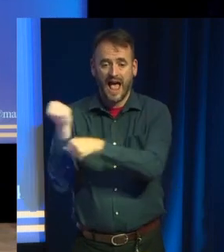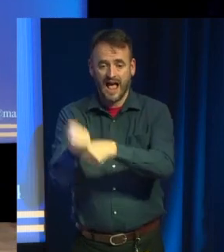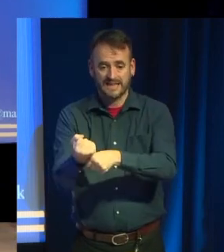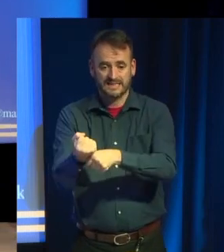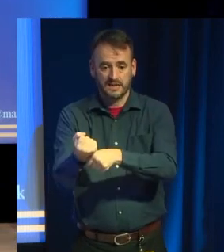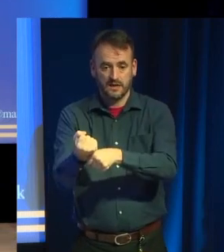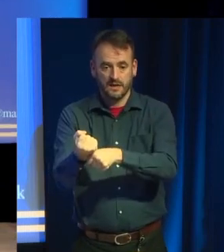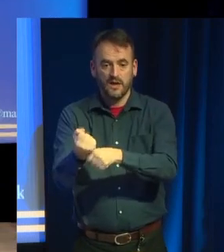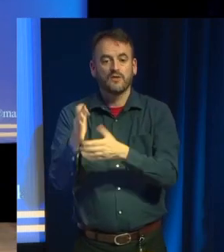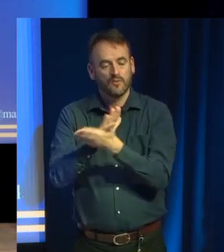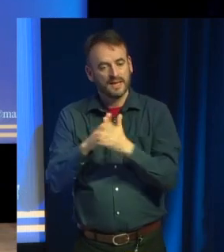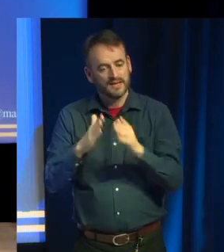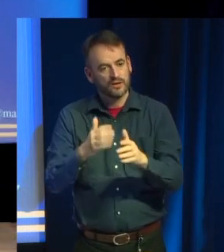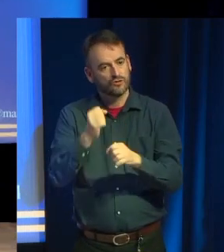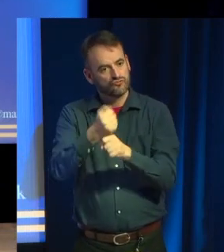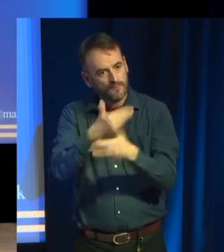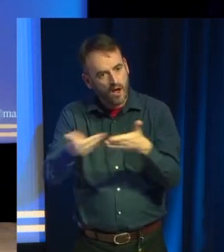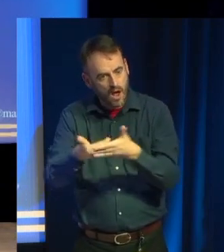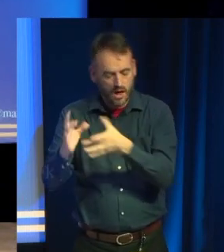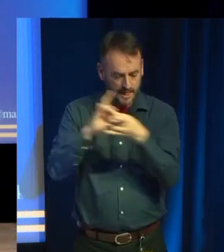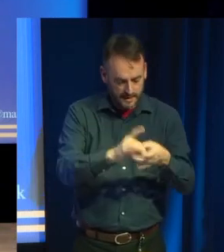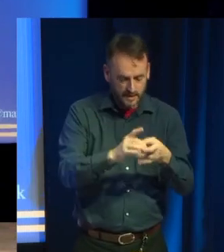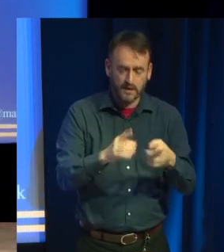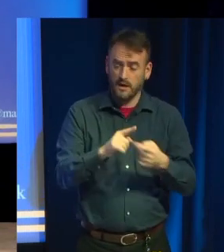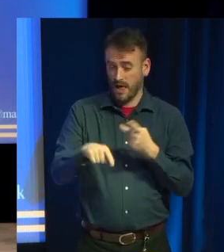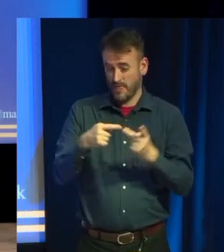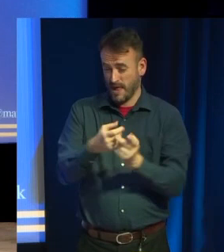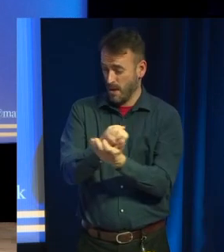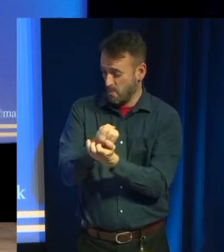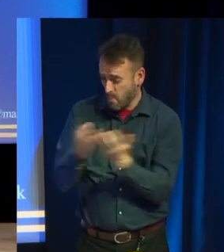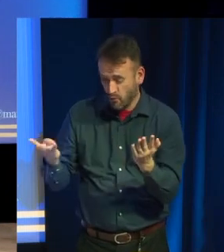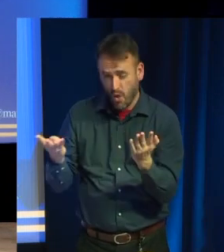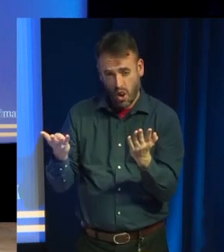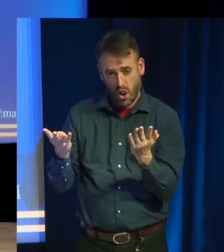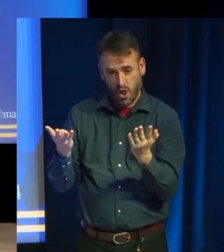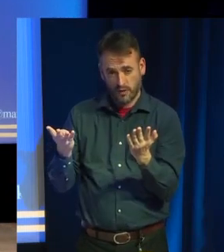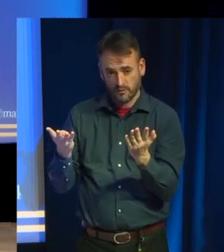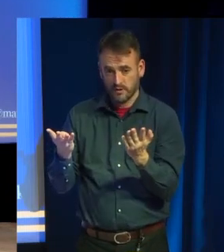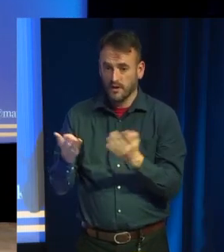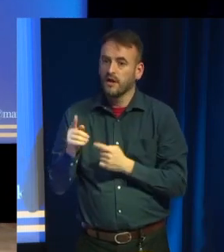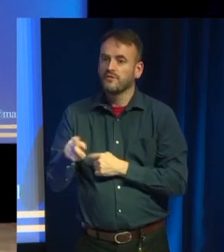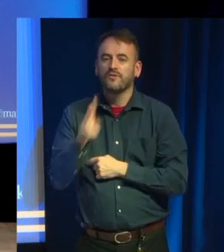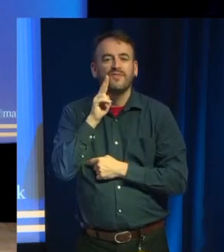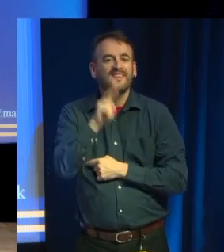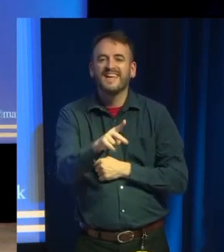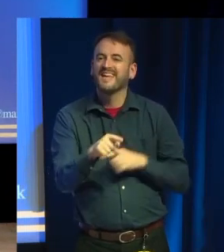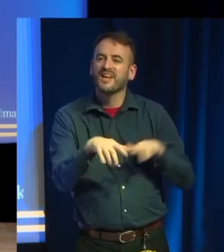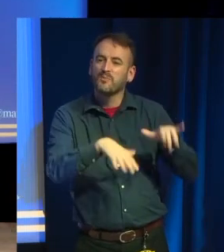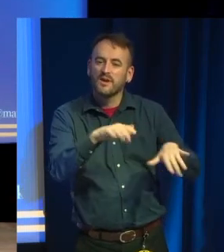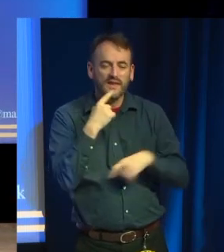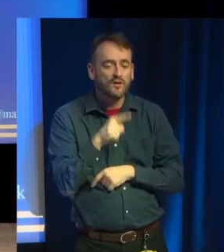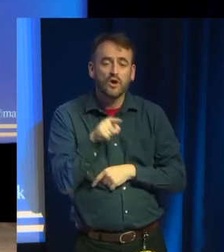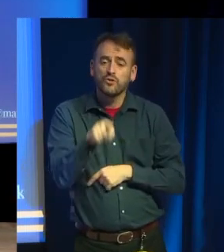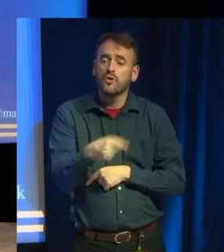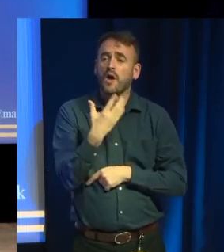You've got to check for plurals. If you've ever seen an application that says, you know, you have one emails, or something like that, you think, come on,